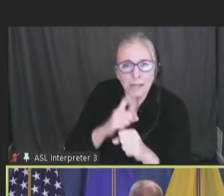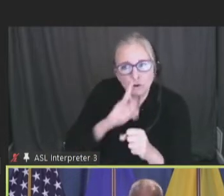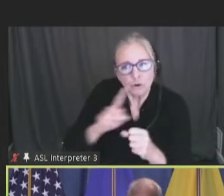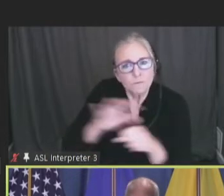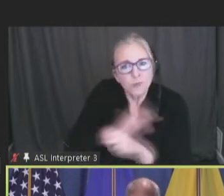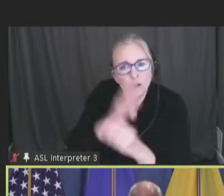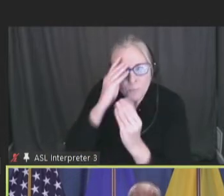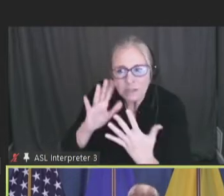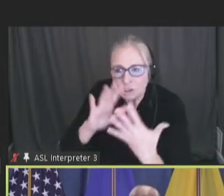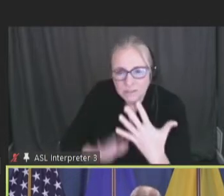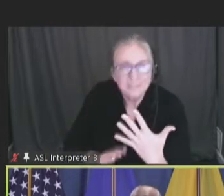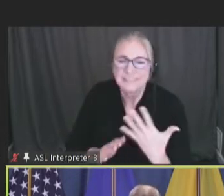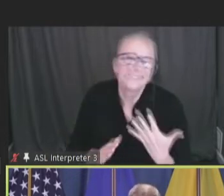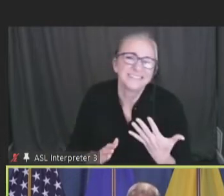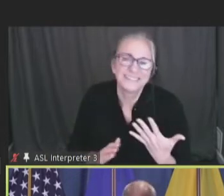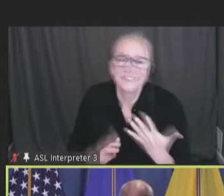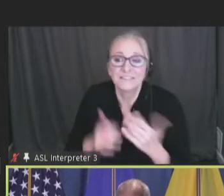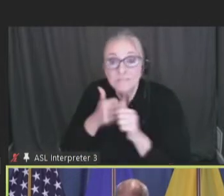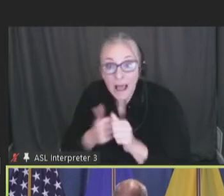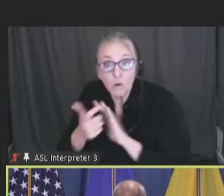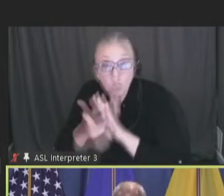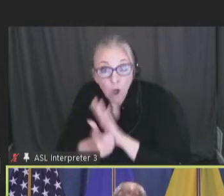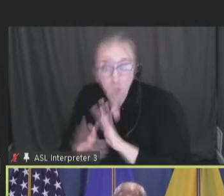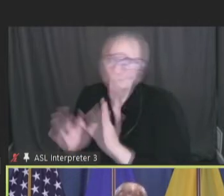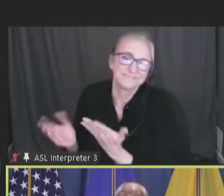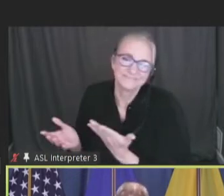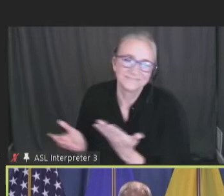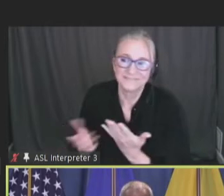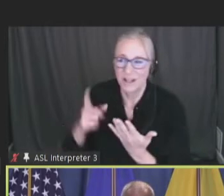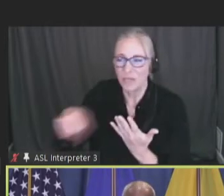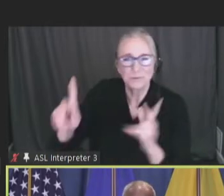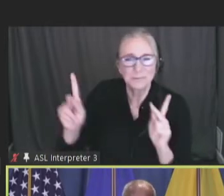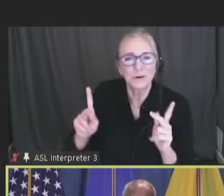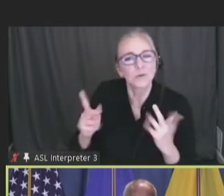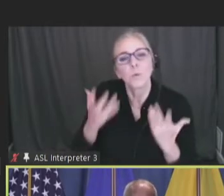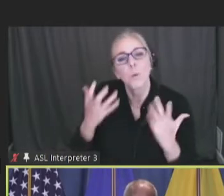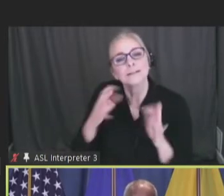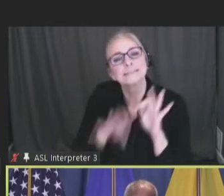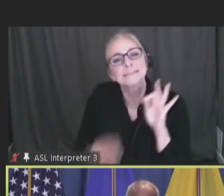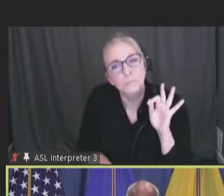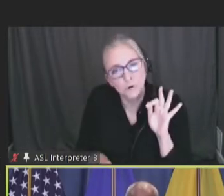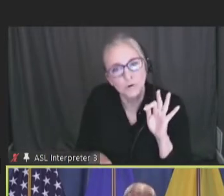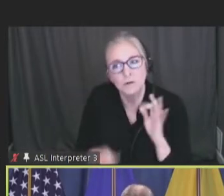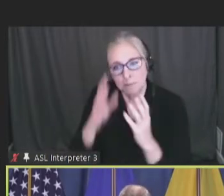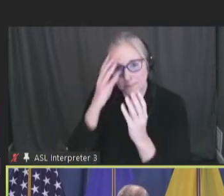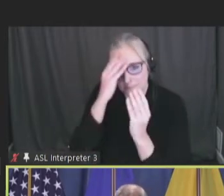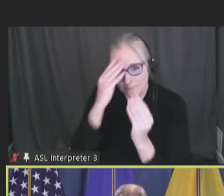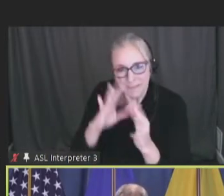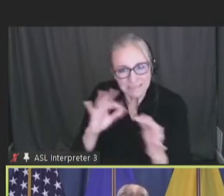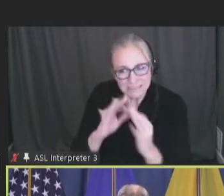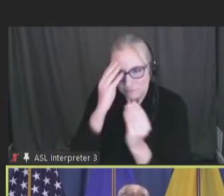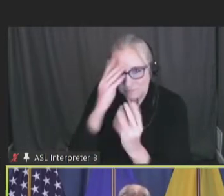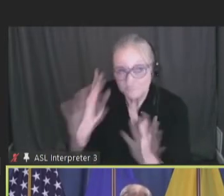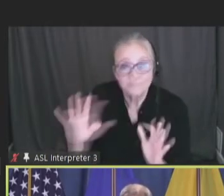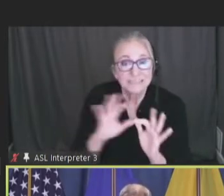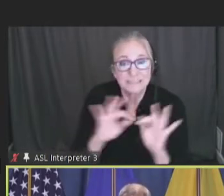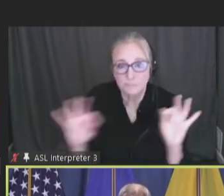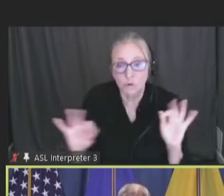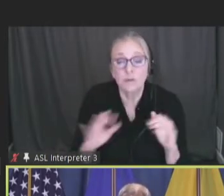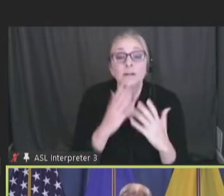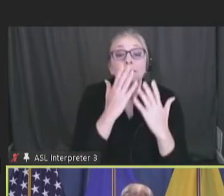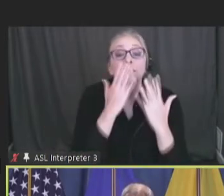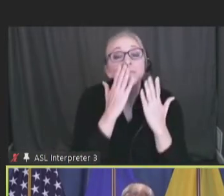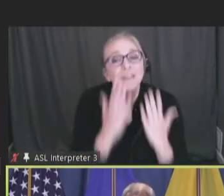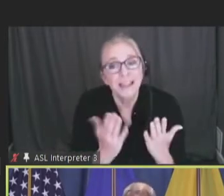that type of messaging just doesn't work for the populations we're trying to reach. So I want to thank you again